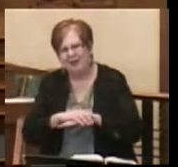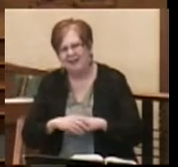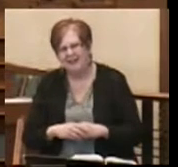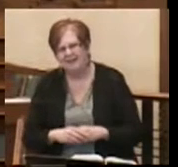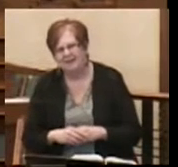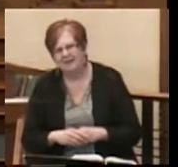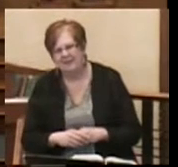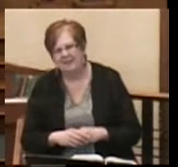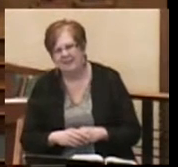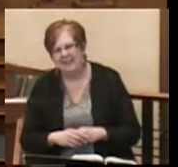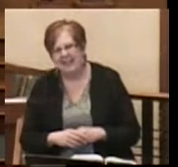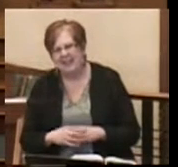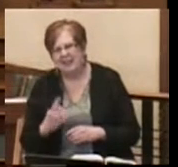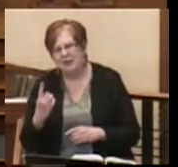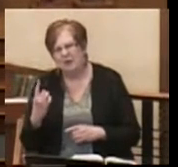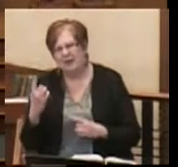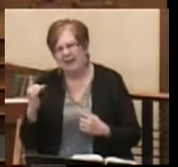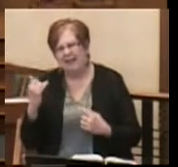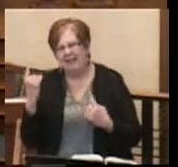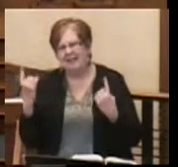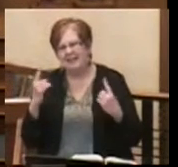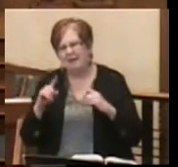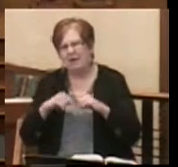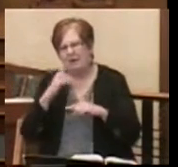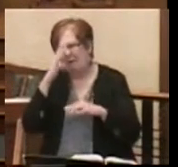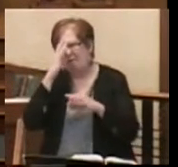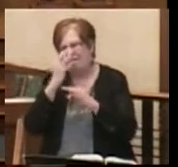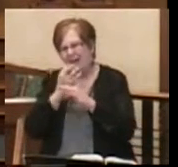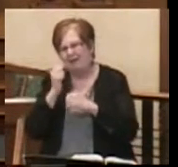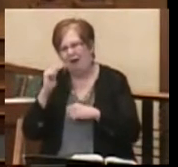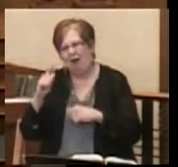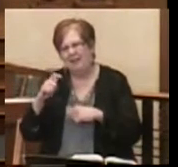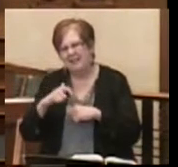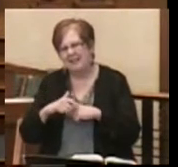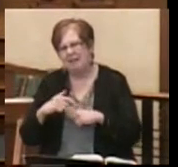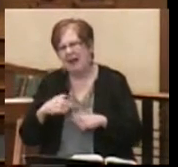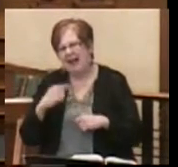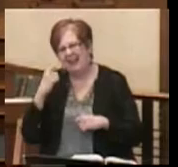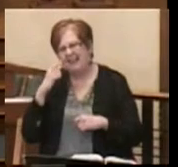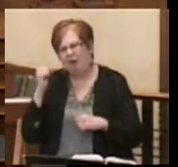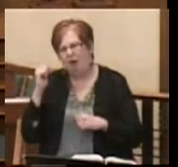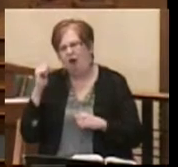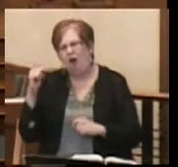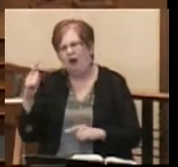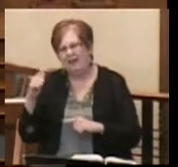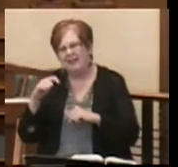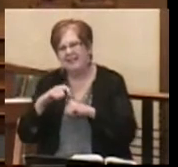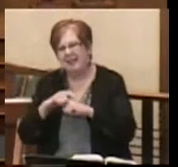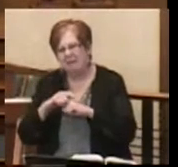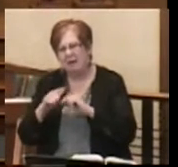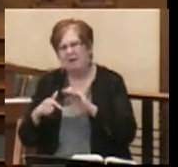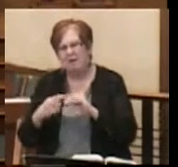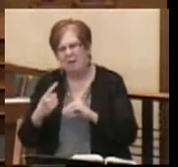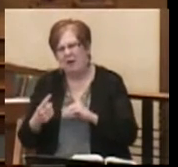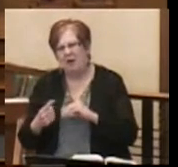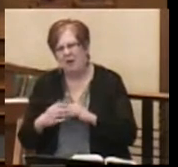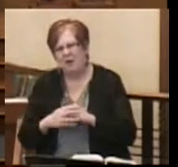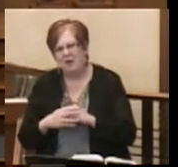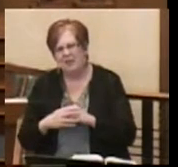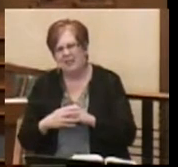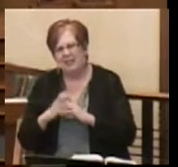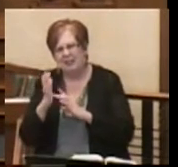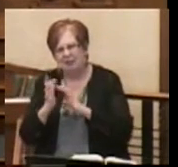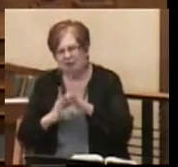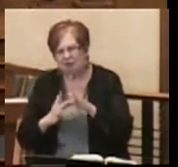As one who thinks about the faith all of the time, I think all the time about a